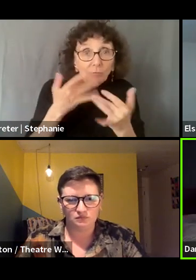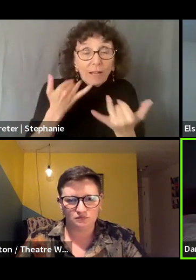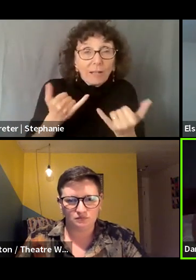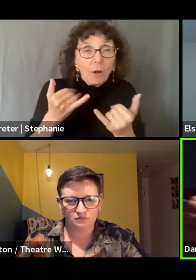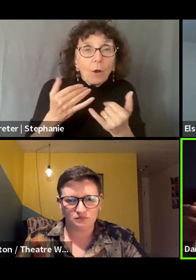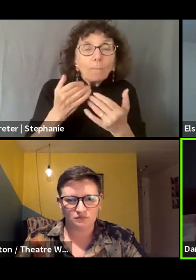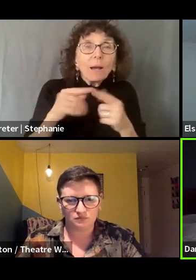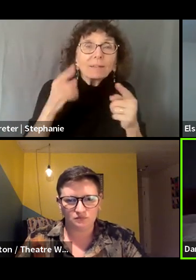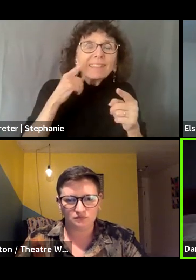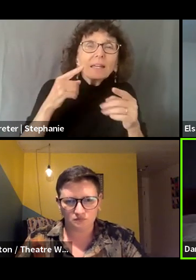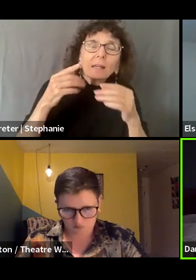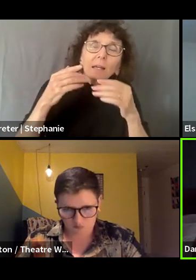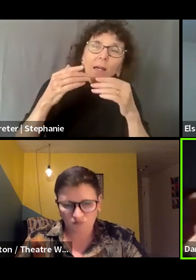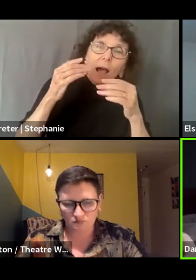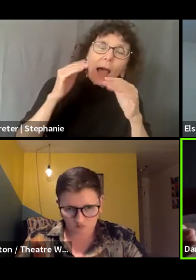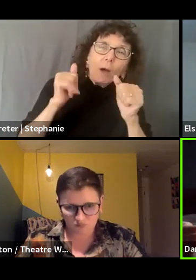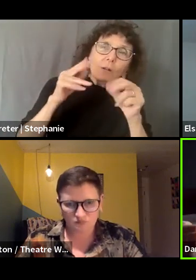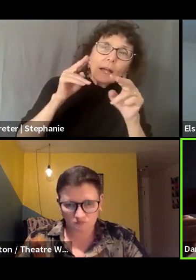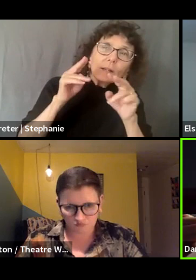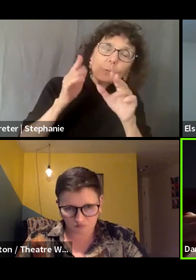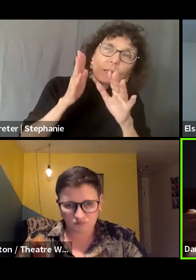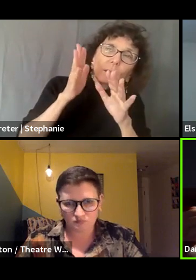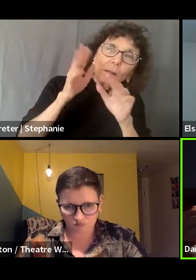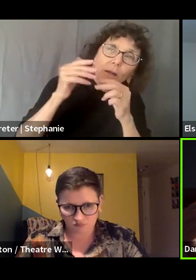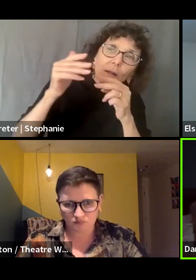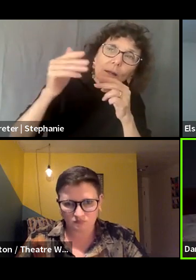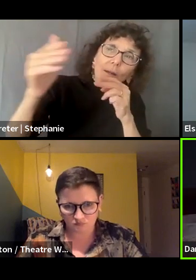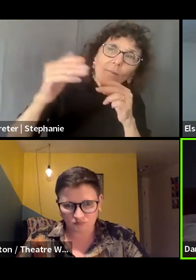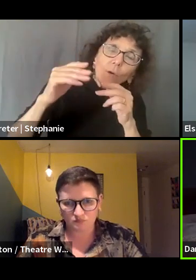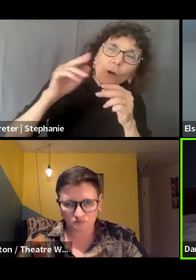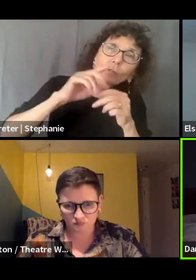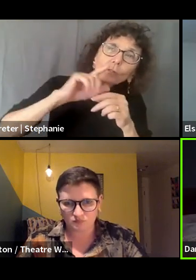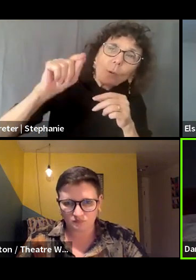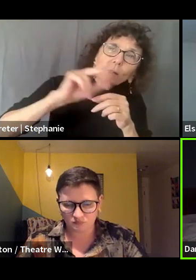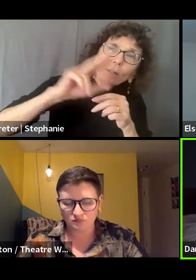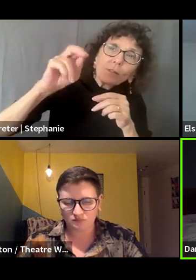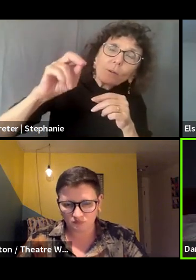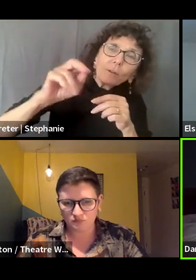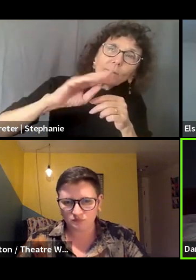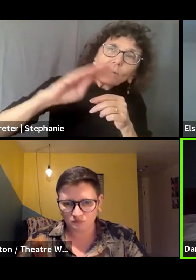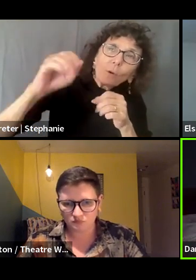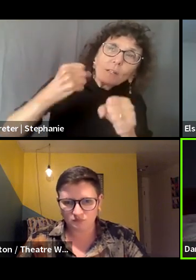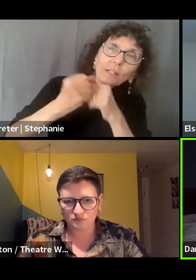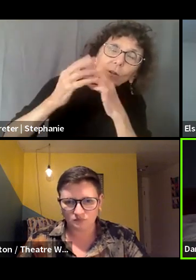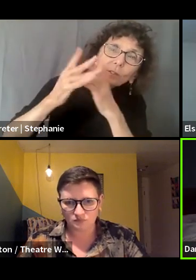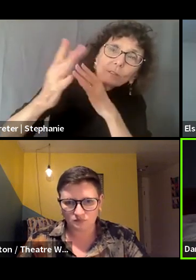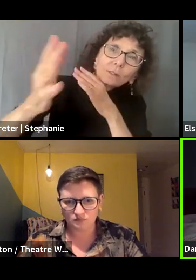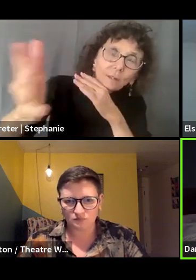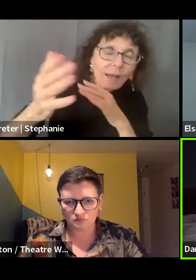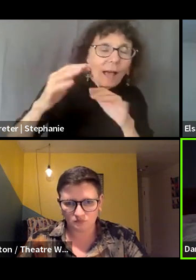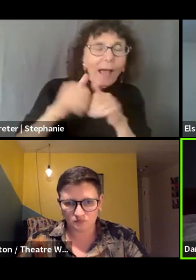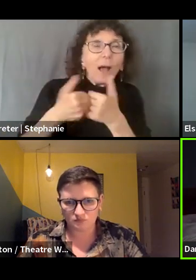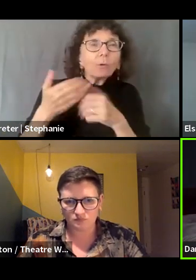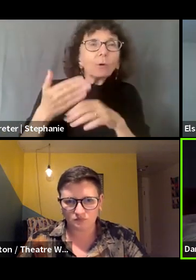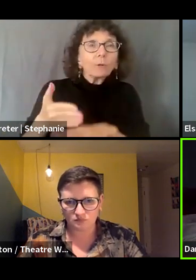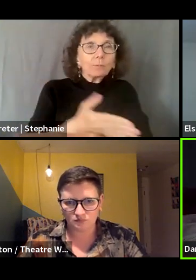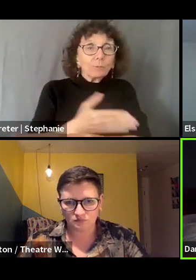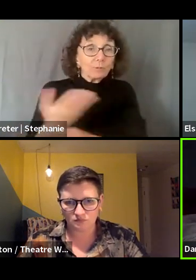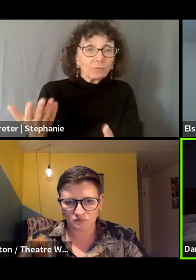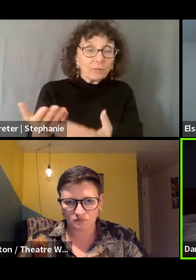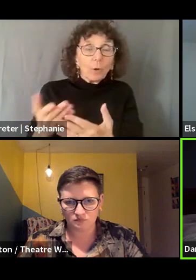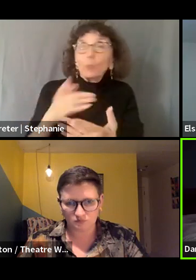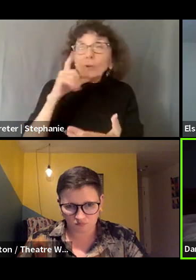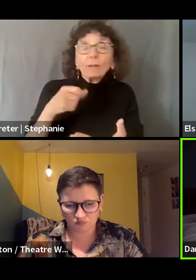this for two generations from now, three generations from now, so that we're in a better place eventually as opposed to constantly being on the